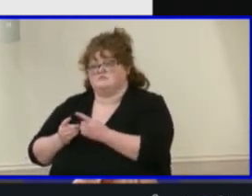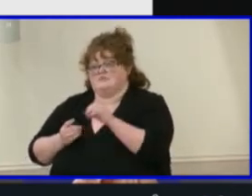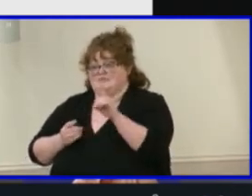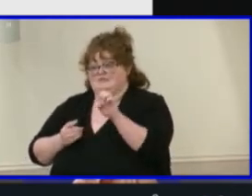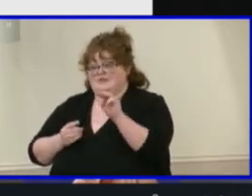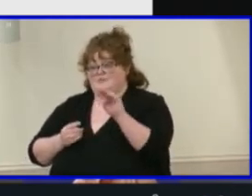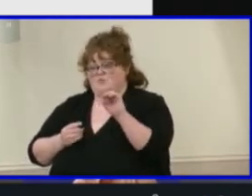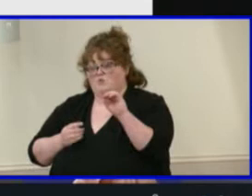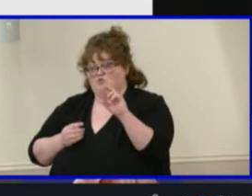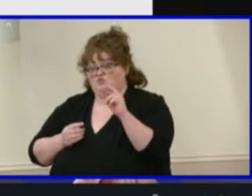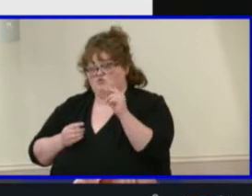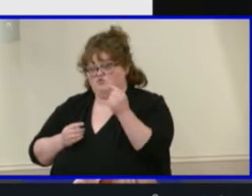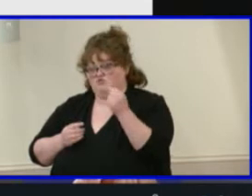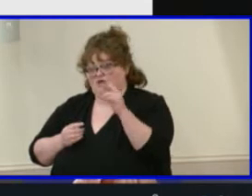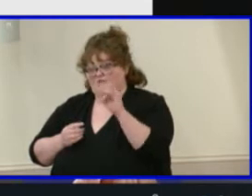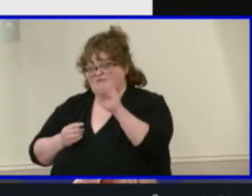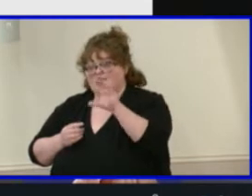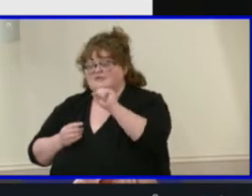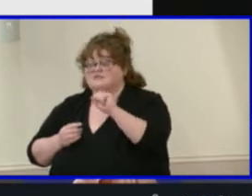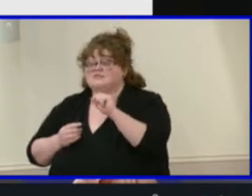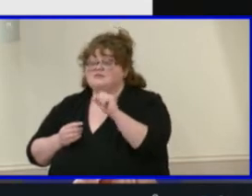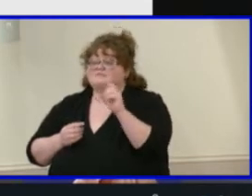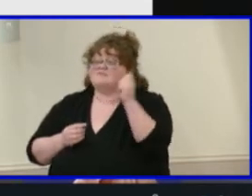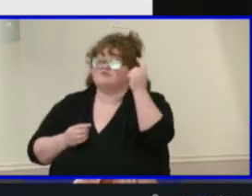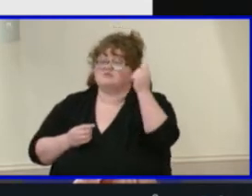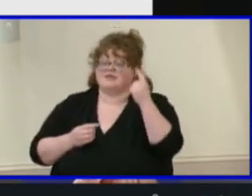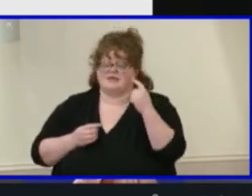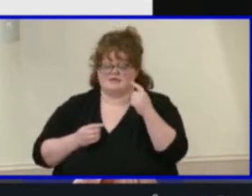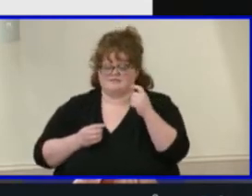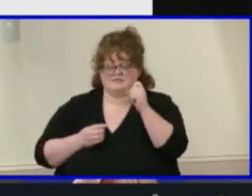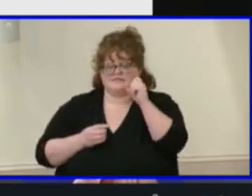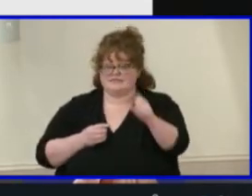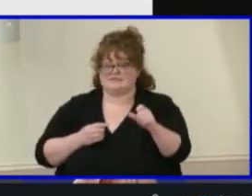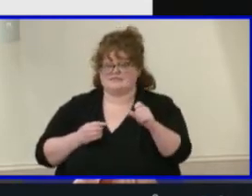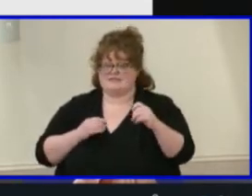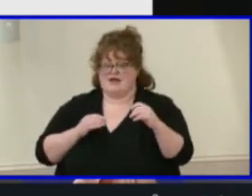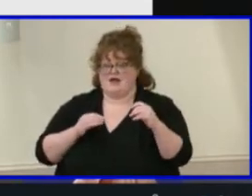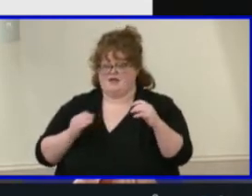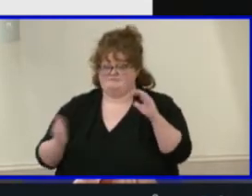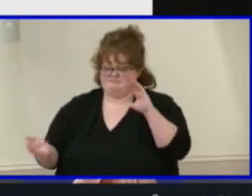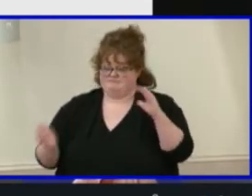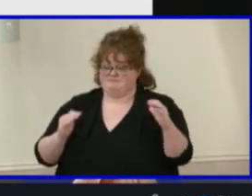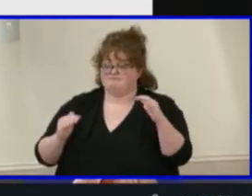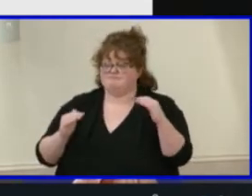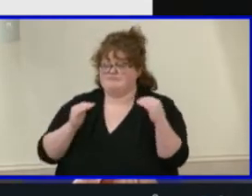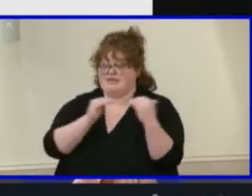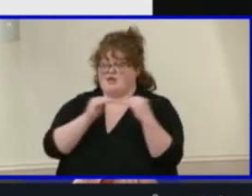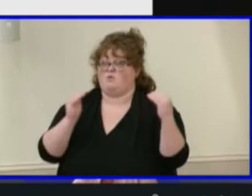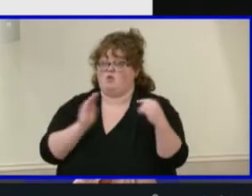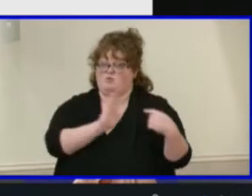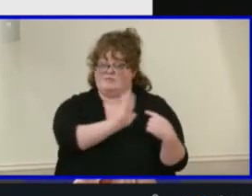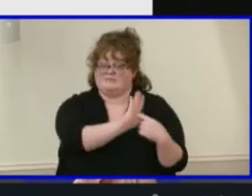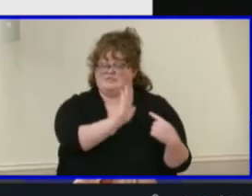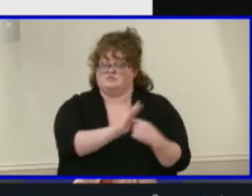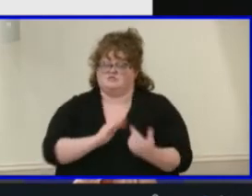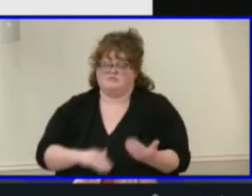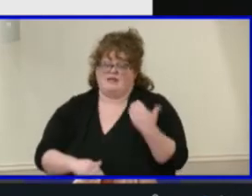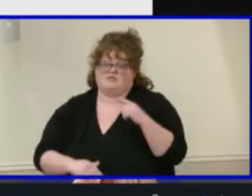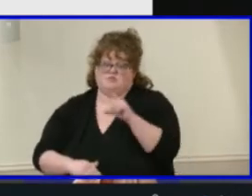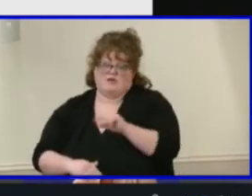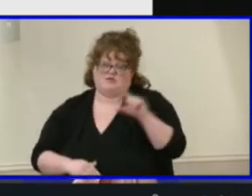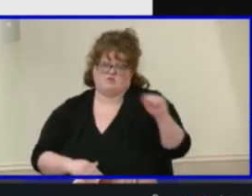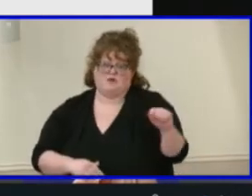representation at Maggie Walker Governor School has been discussed for many years, and in 2020, a Maggie Walker subcommittee